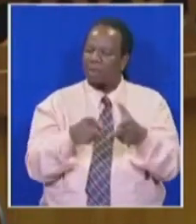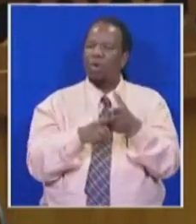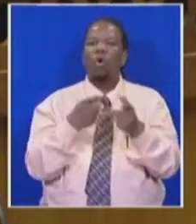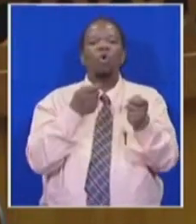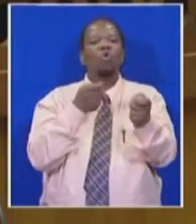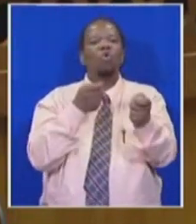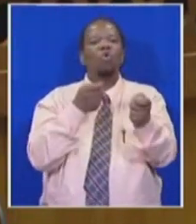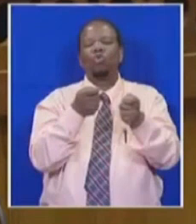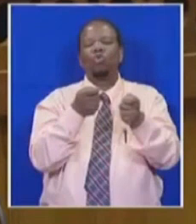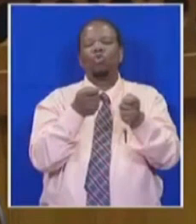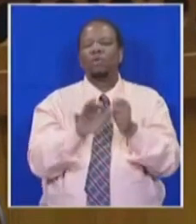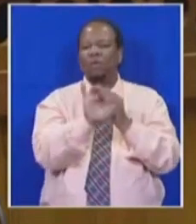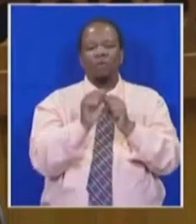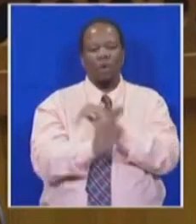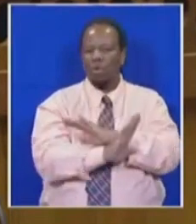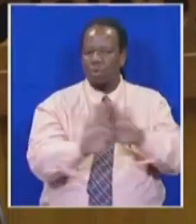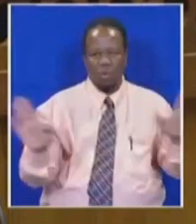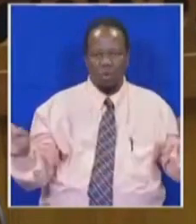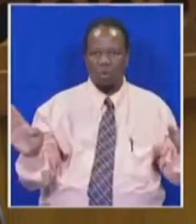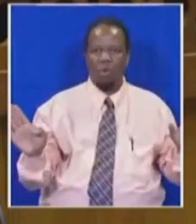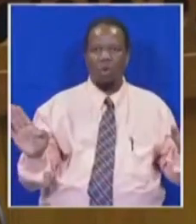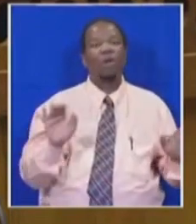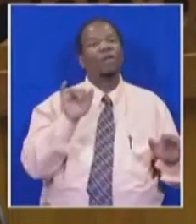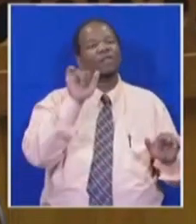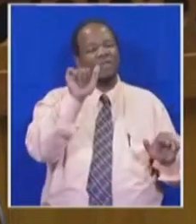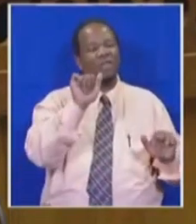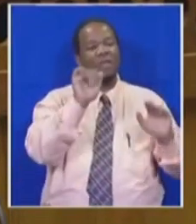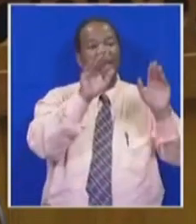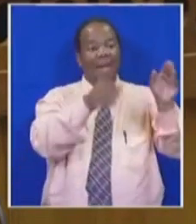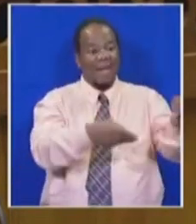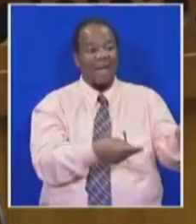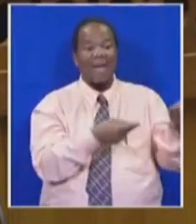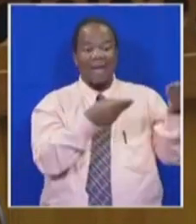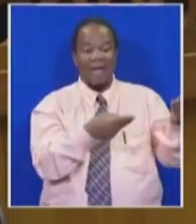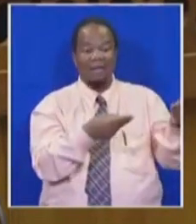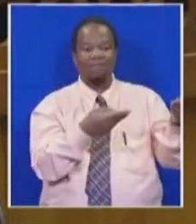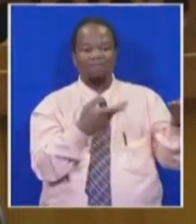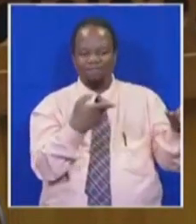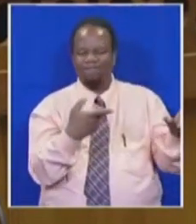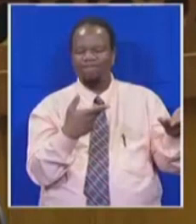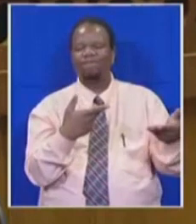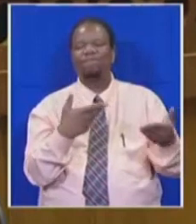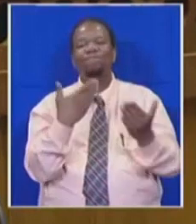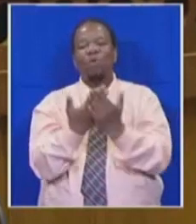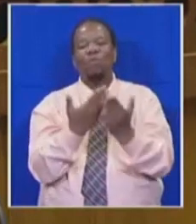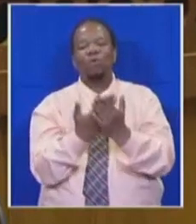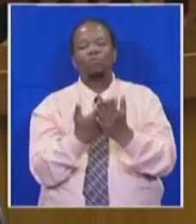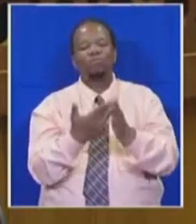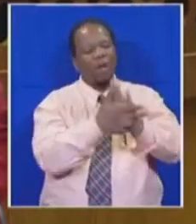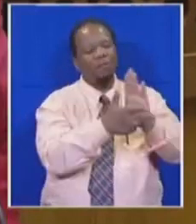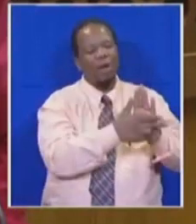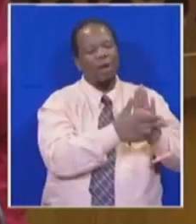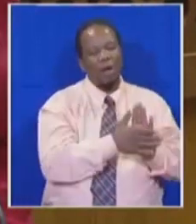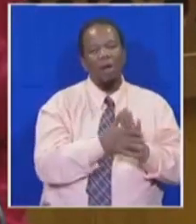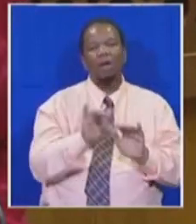the act as is proposed here because all the comments and the